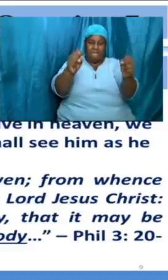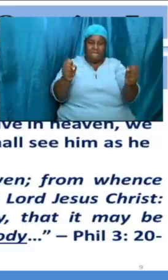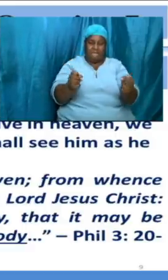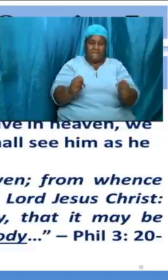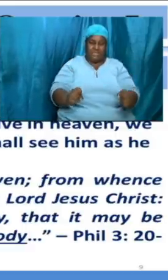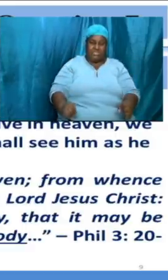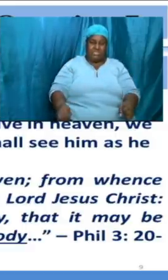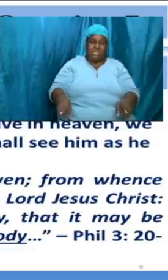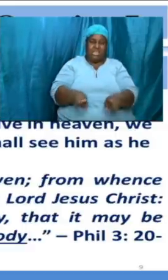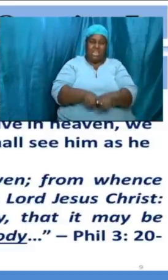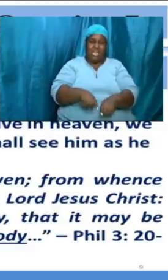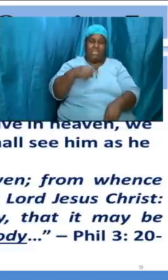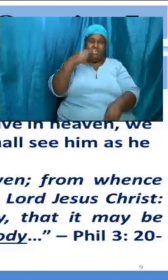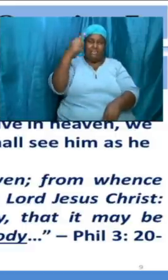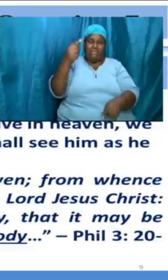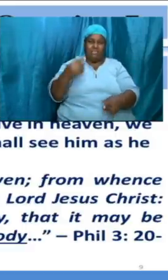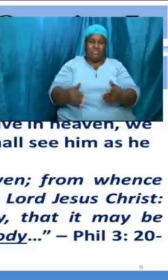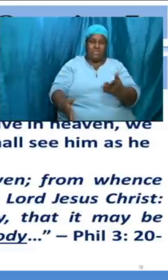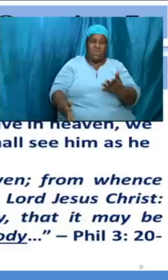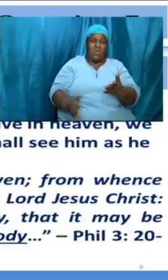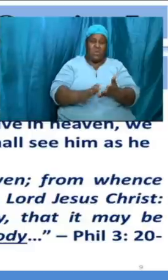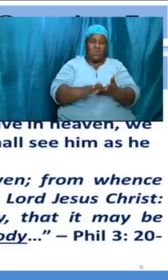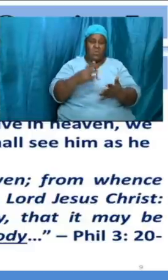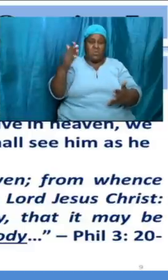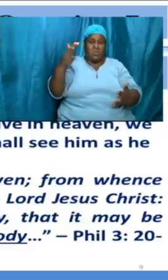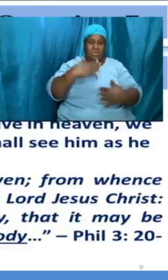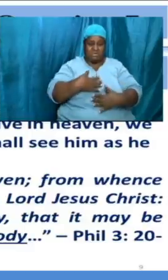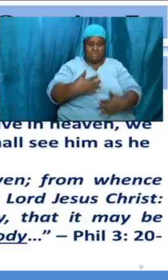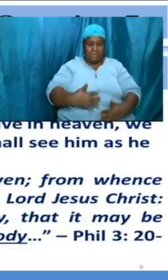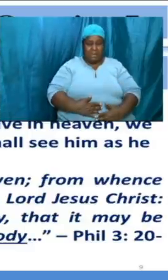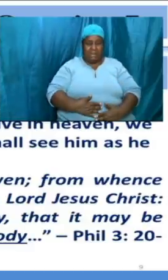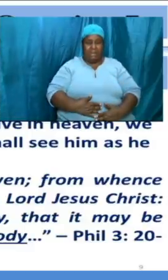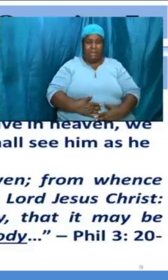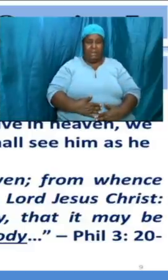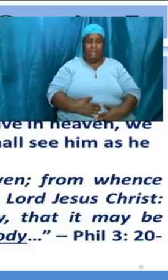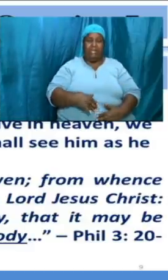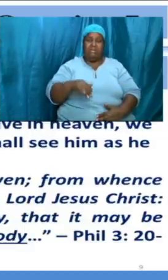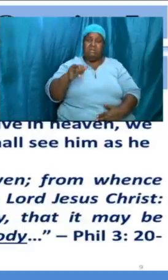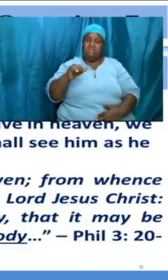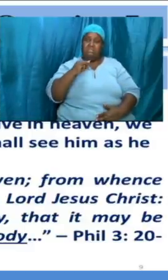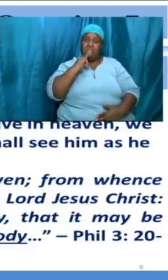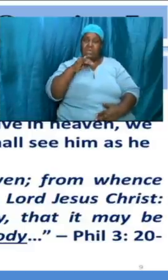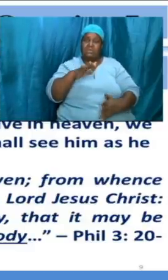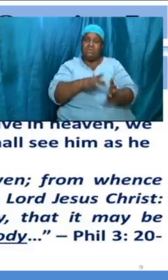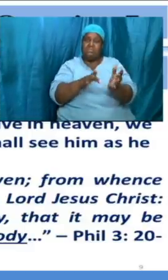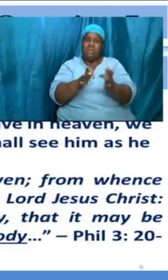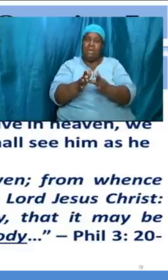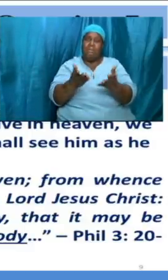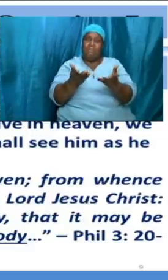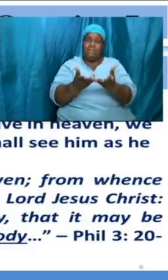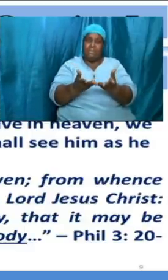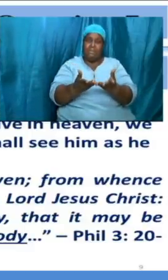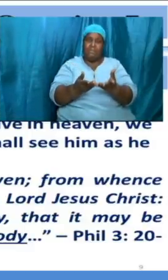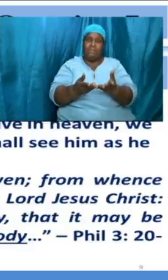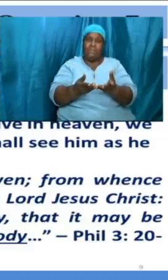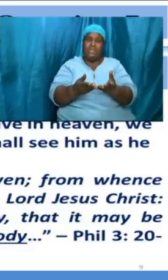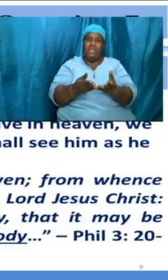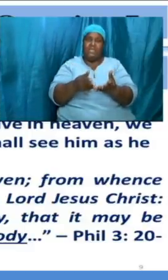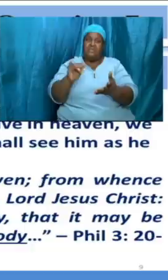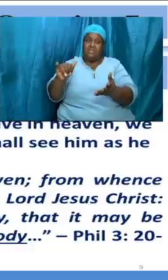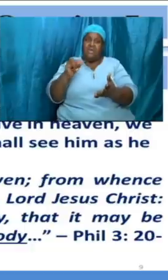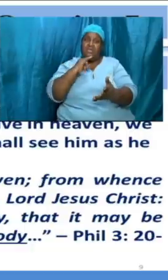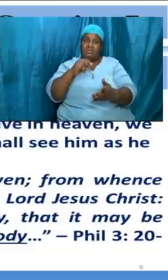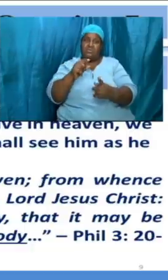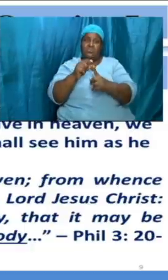his glorious body that is bible that is word